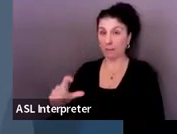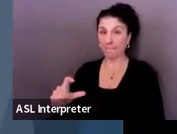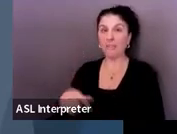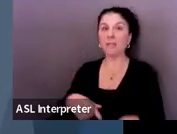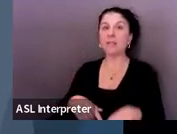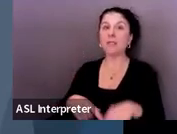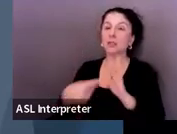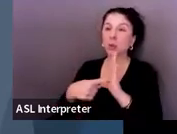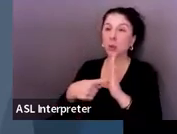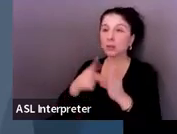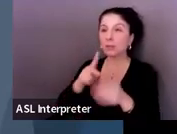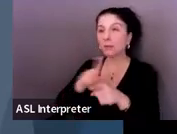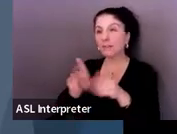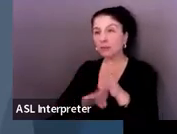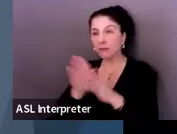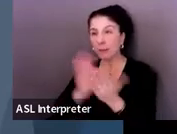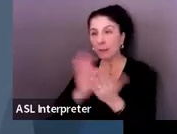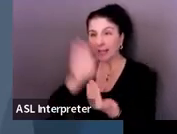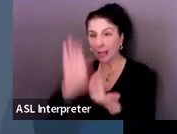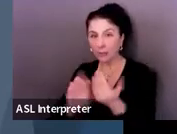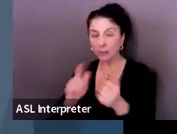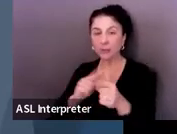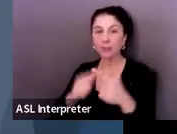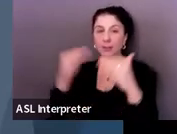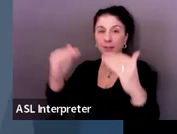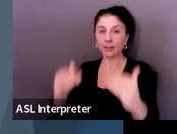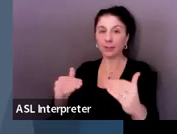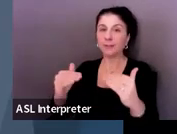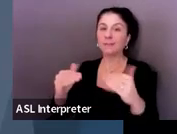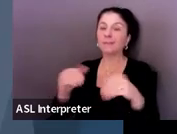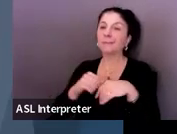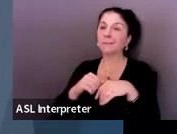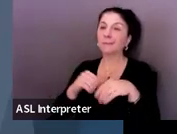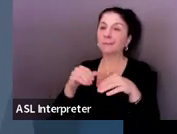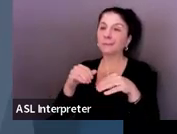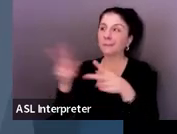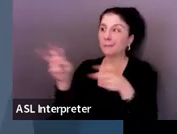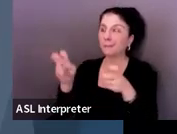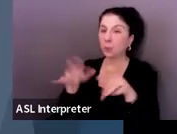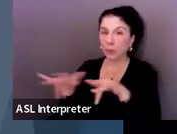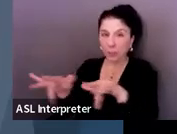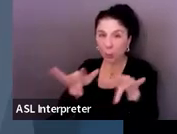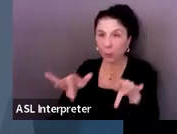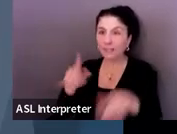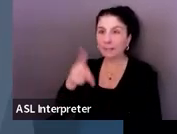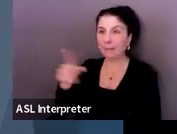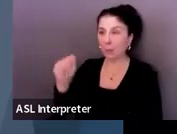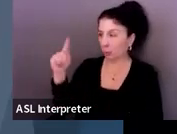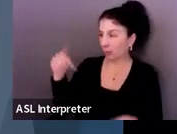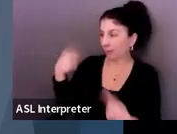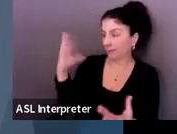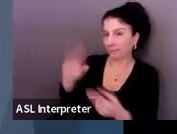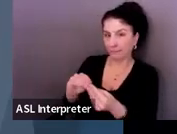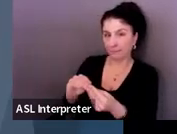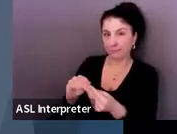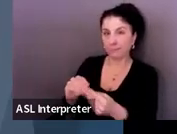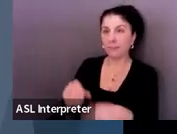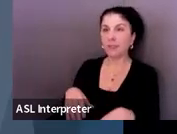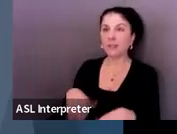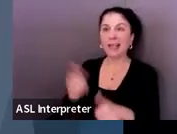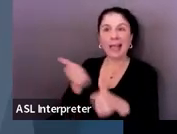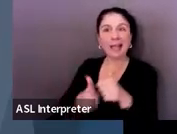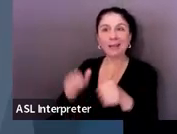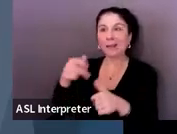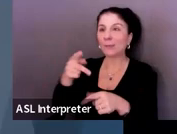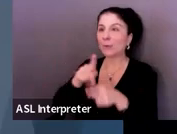calendar. The second one will bring you to links for recordings and PowerPoints of all of our office hours or any other PD that